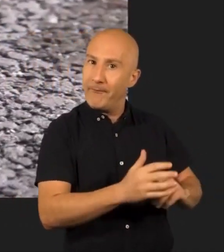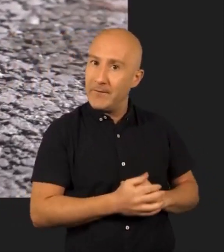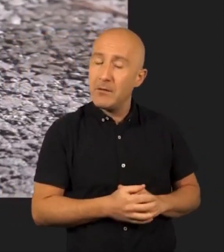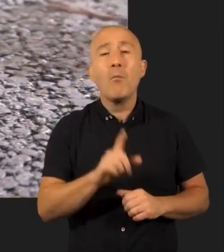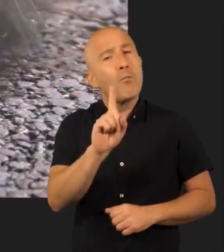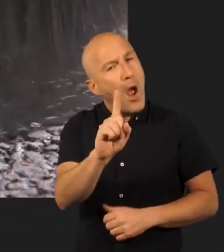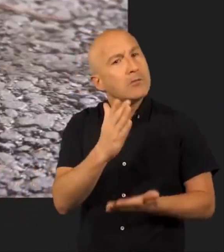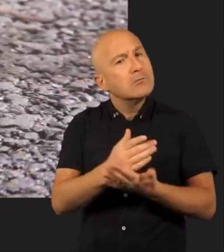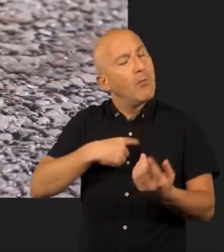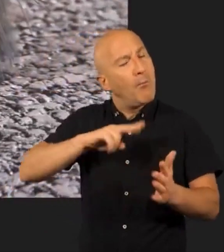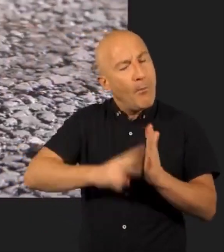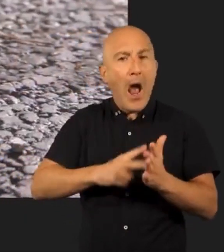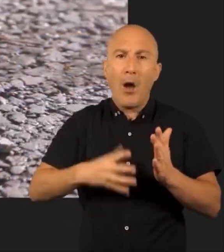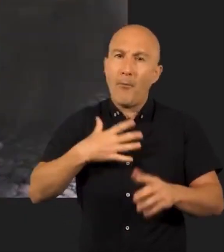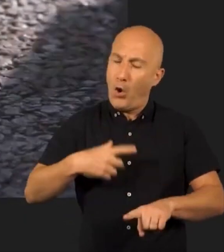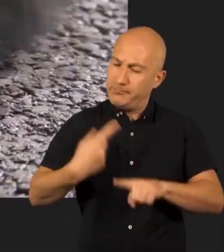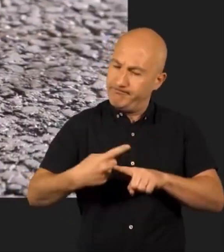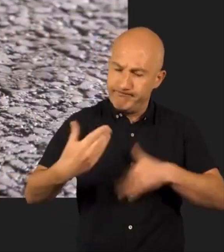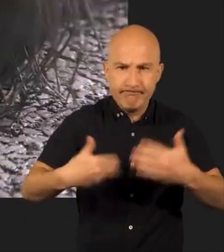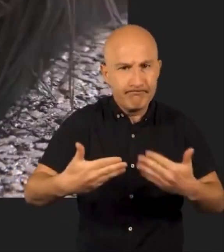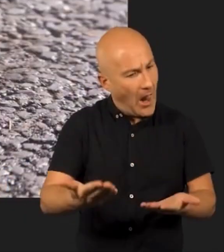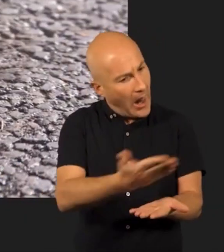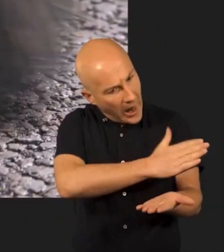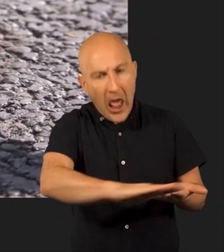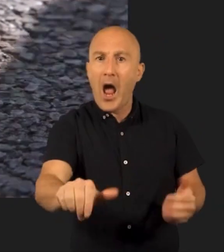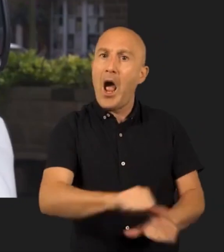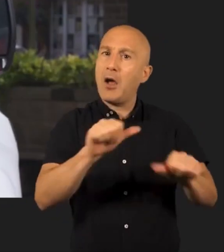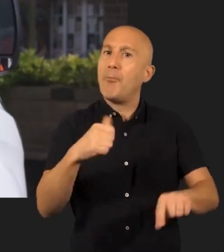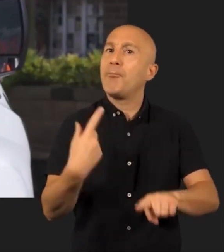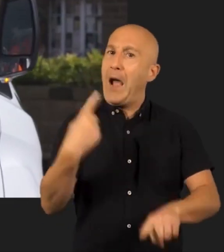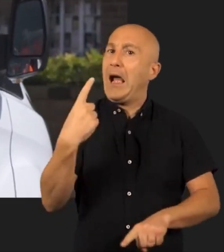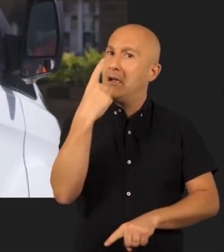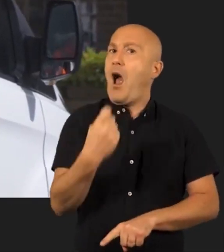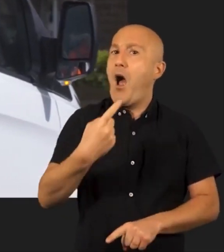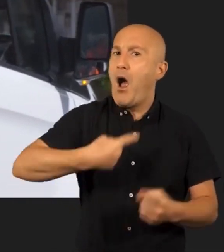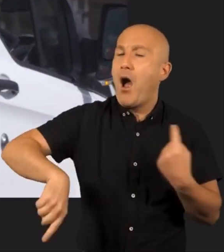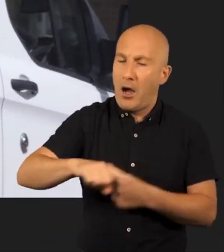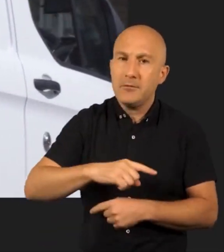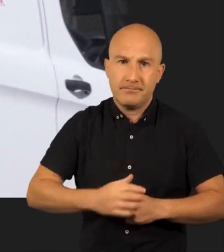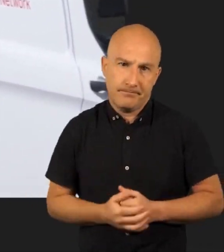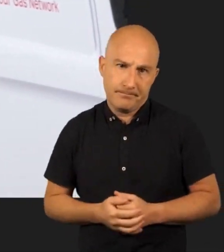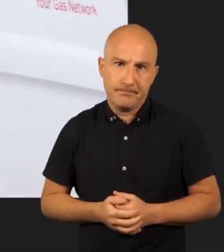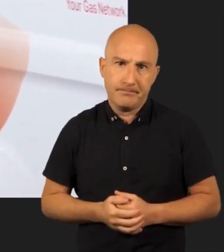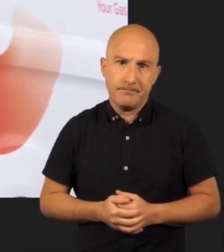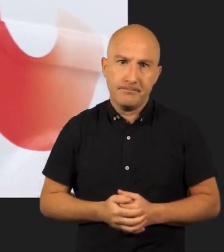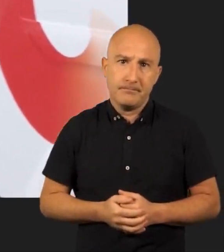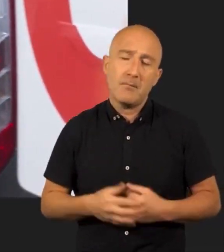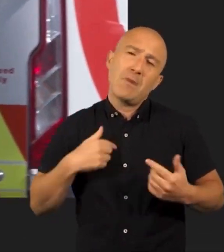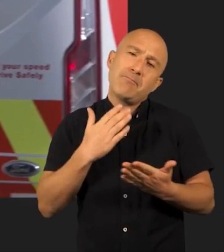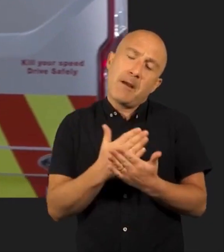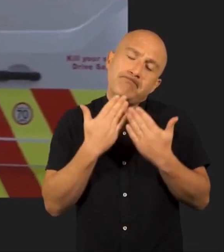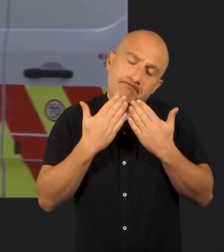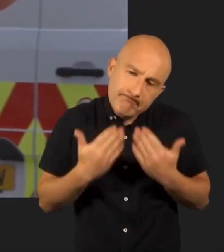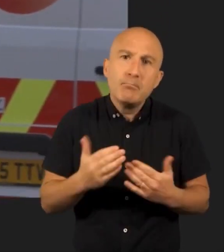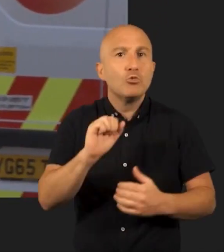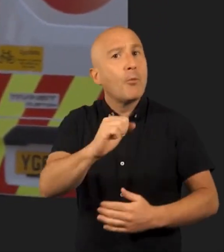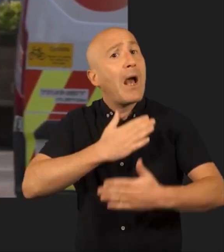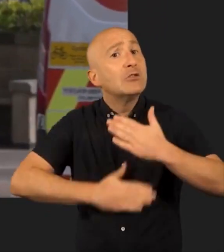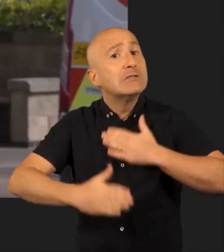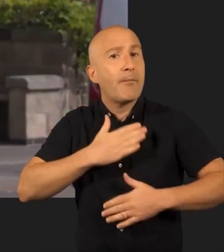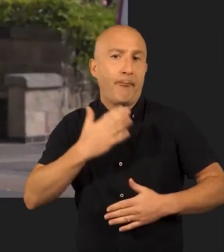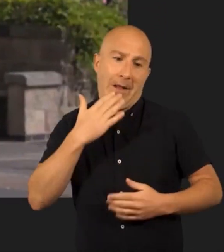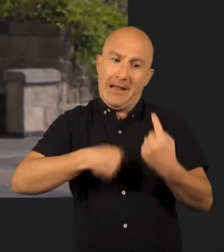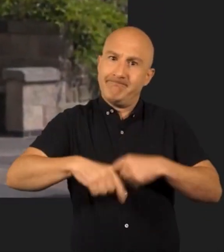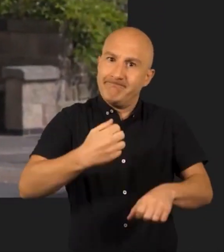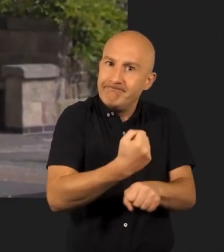time, but rest assured, we always plan to complete our work and clear the site as soon as we possibly can. We're really grateful